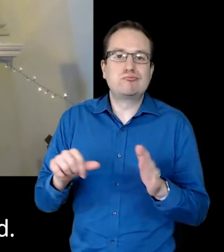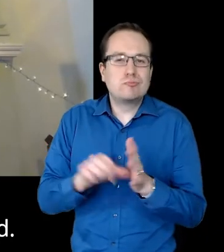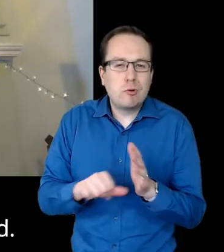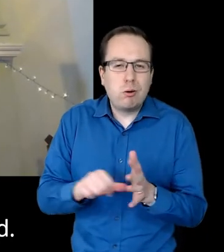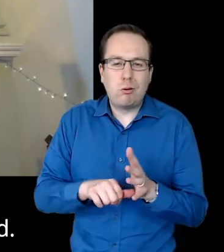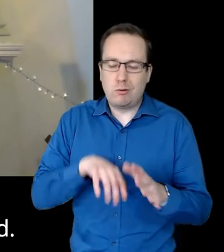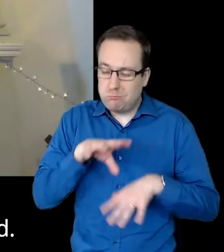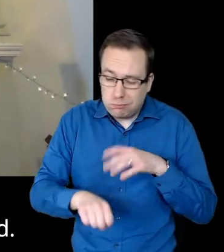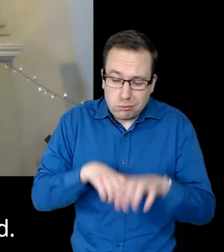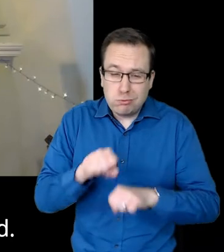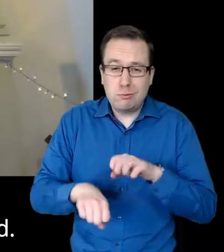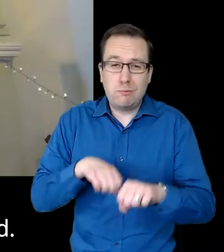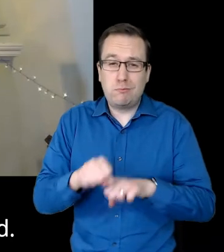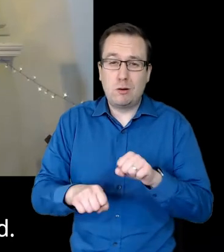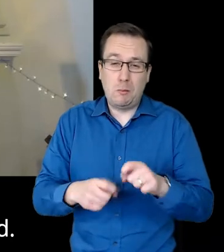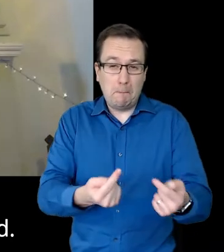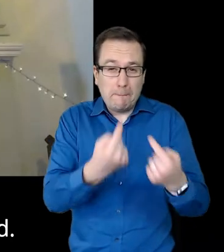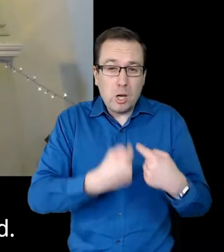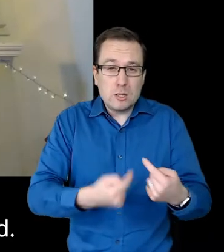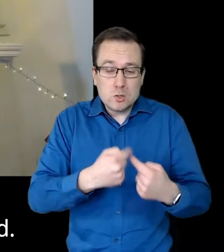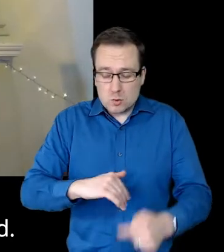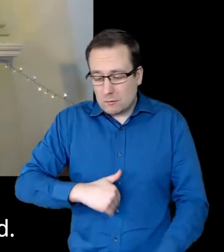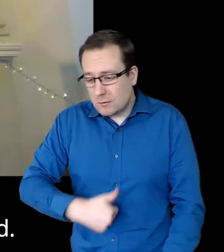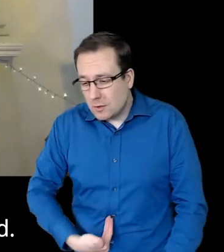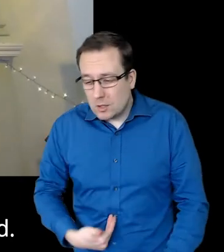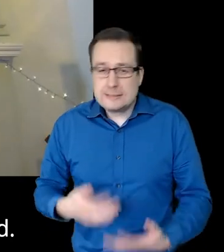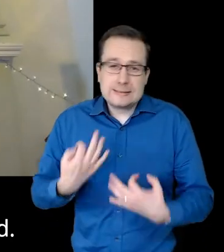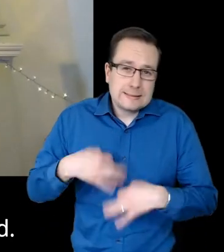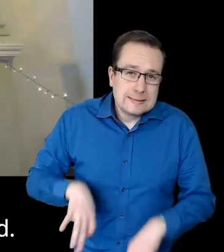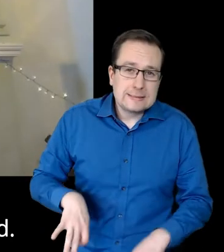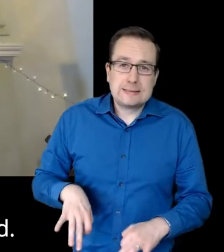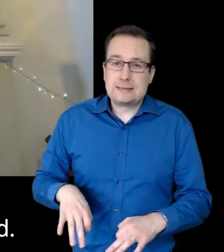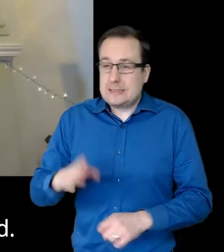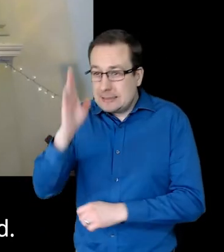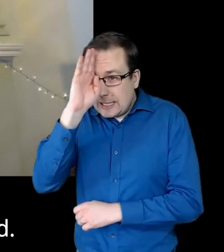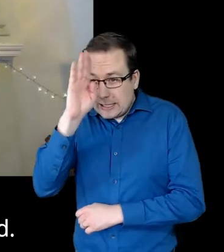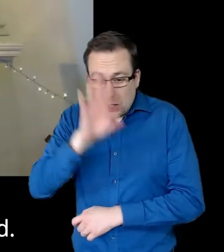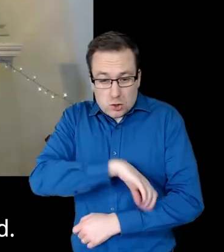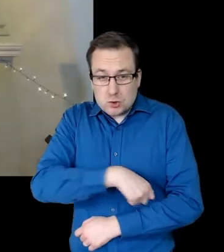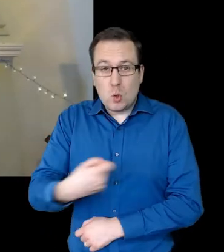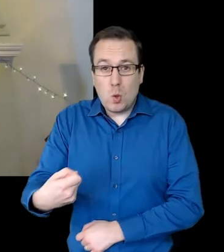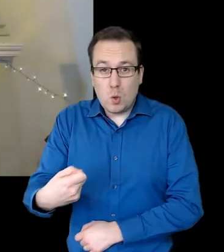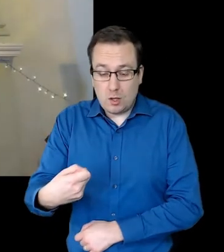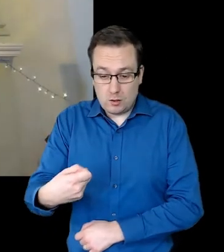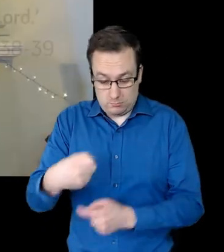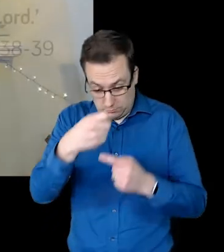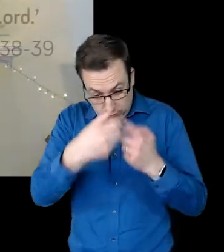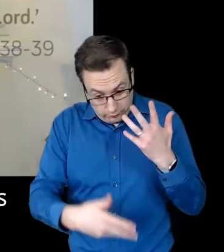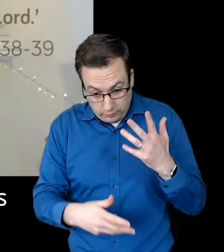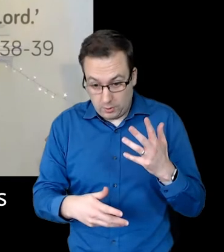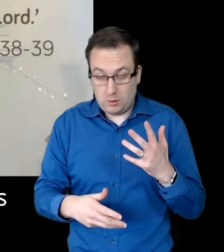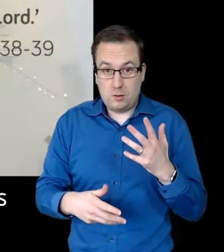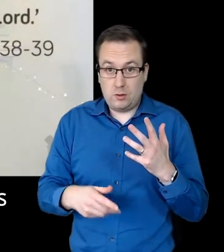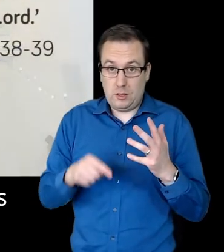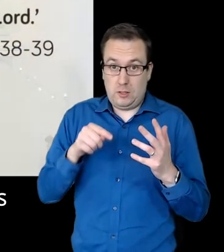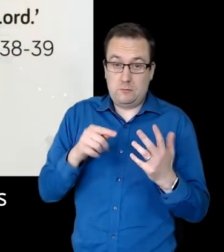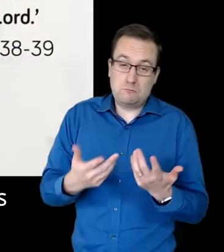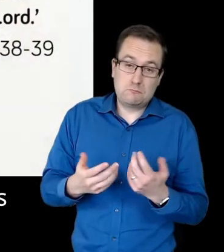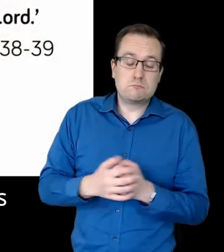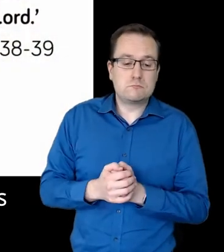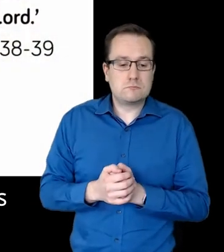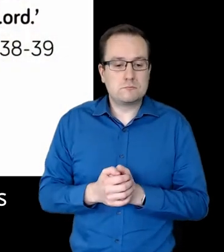Hardship. Persecution. Famine. Nakedness. Danger and sword. He continues.